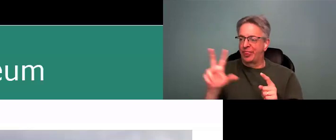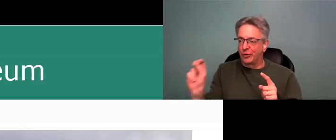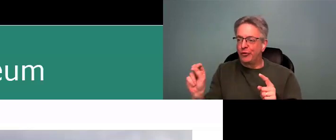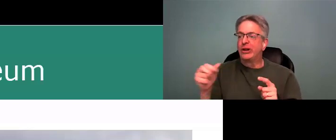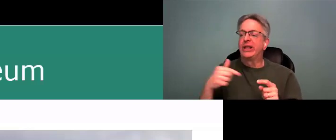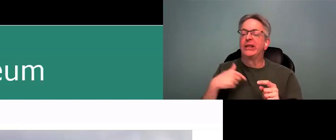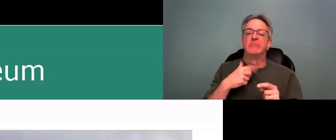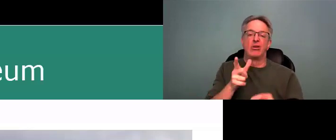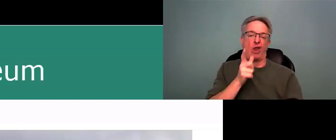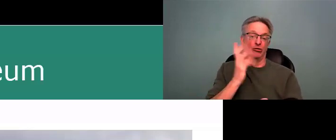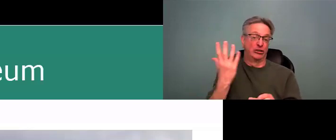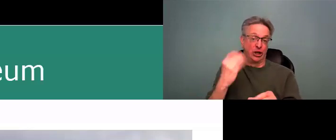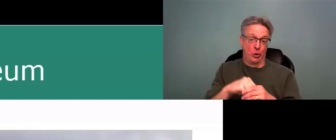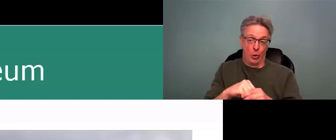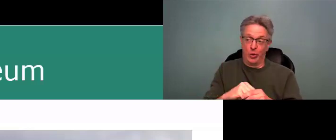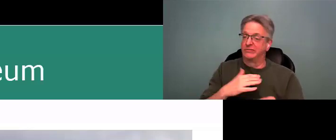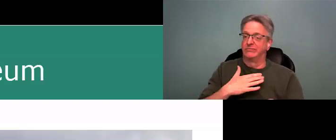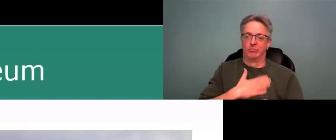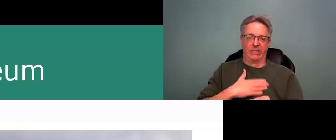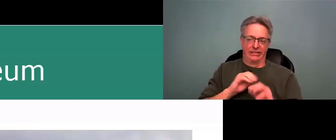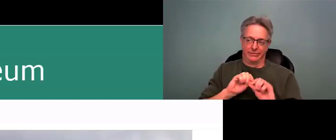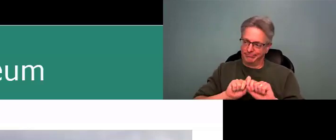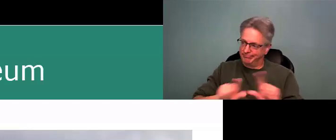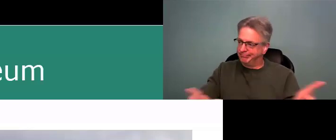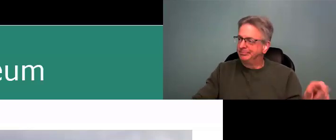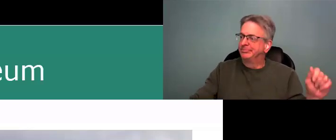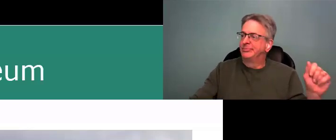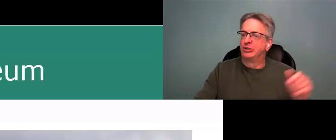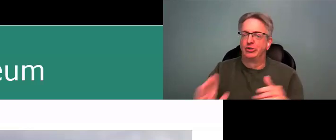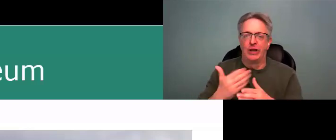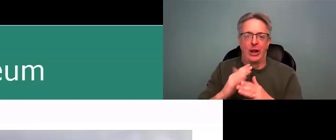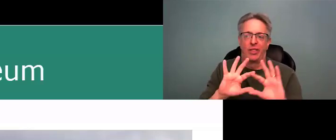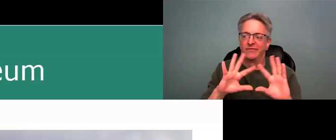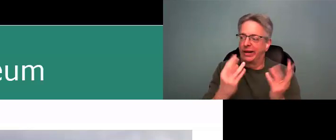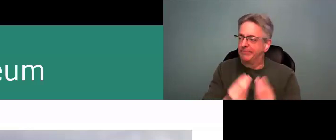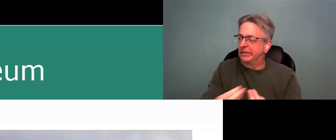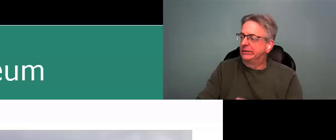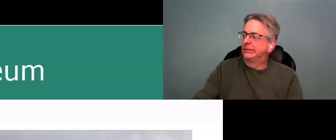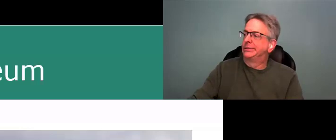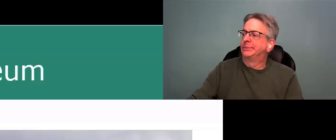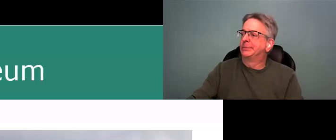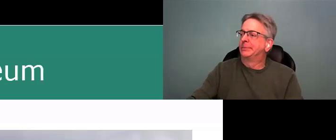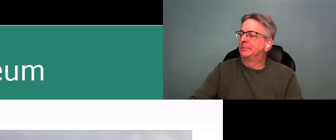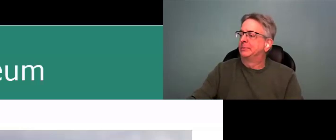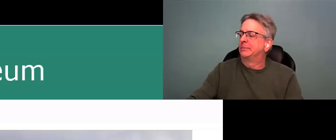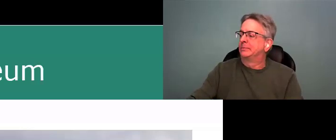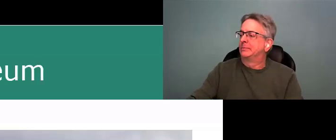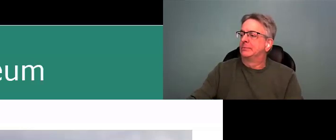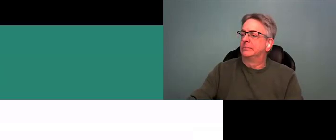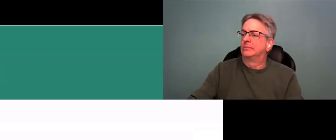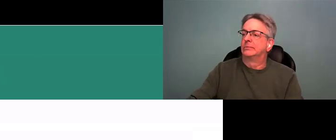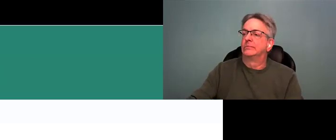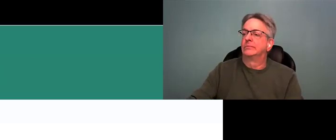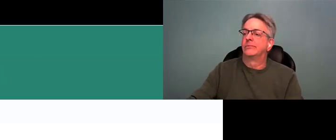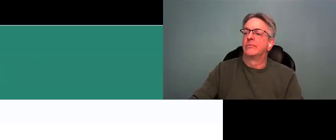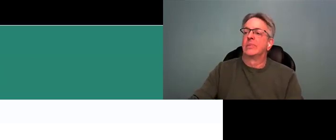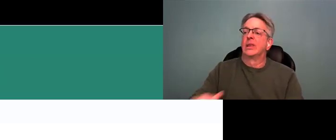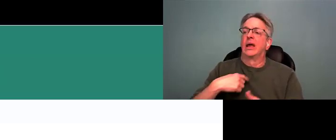is Sunday, May 5th, 12 to 3.30. Lunch is included. Please share this, share this with your families.